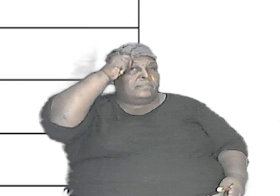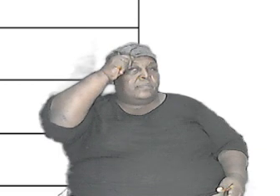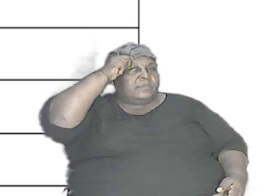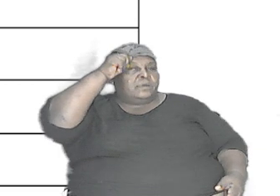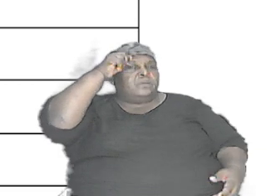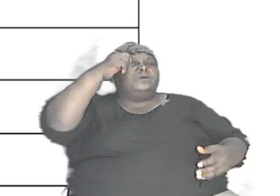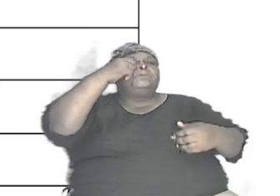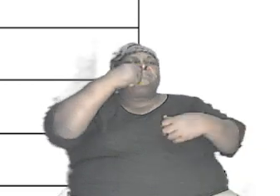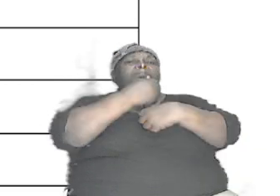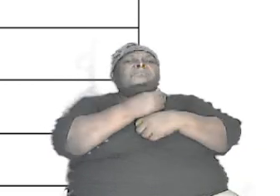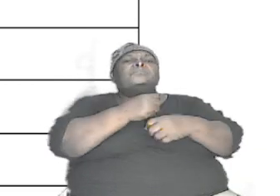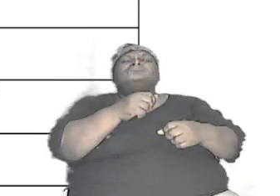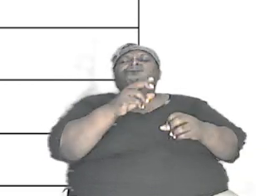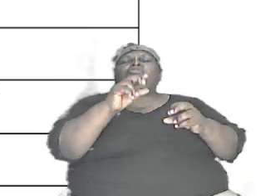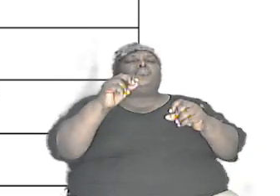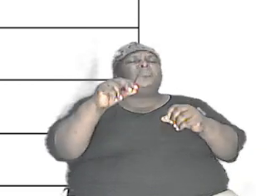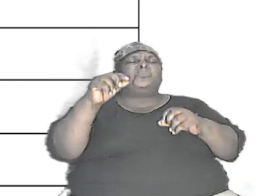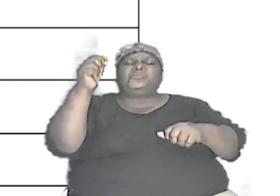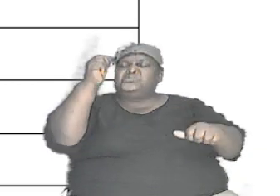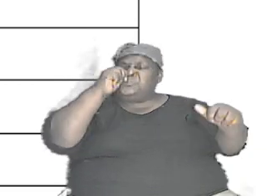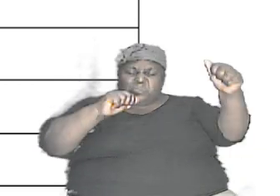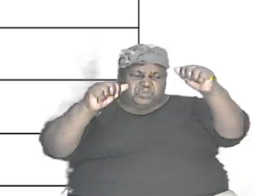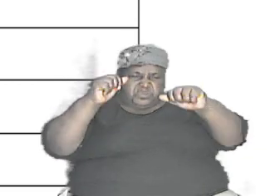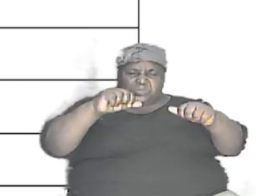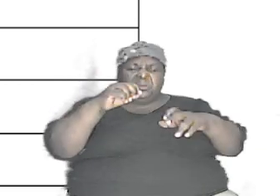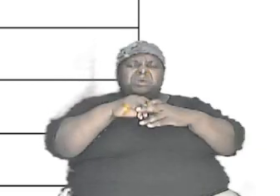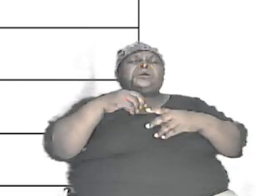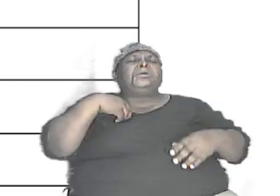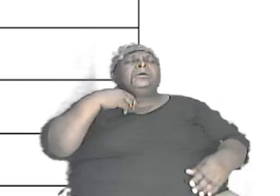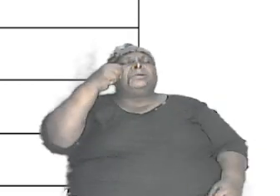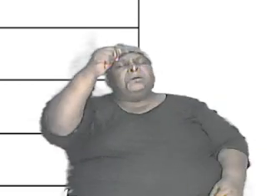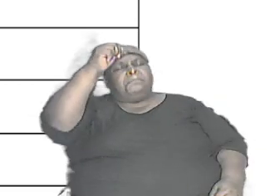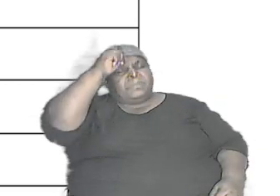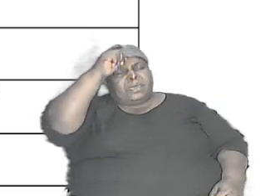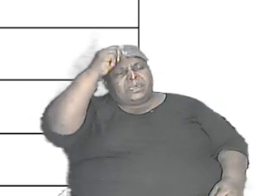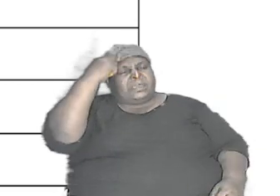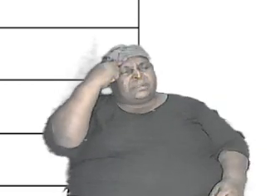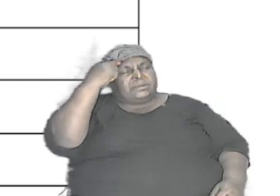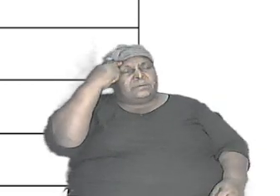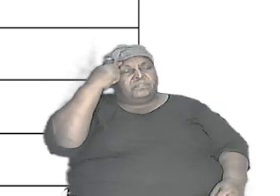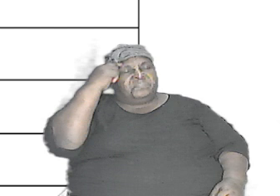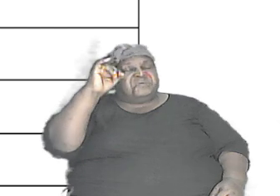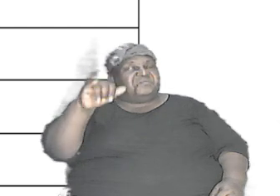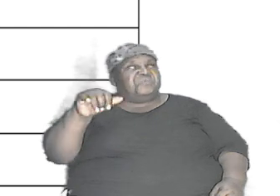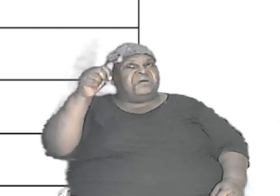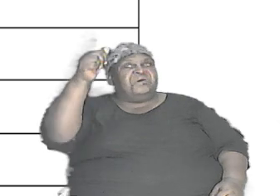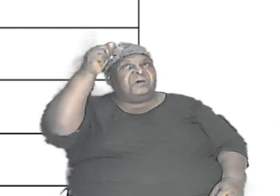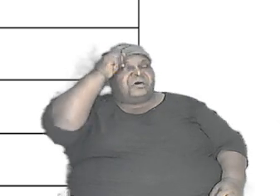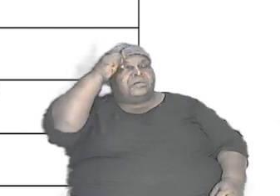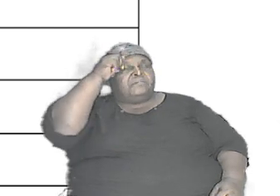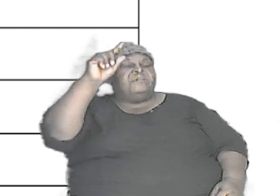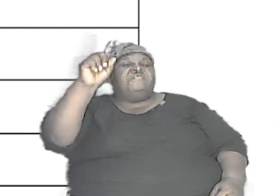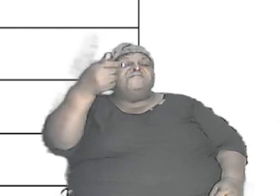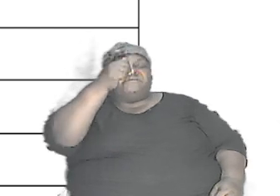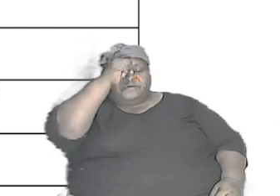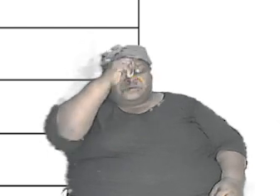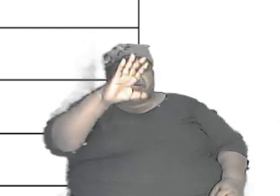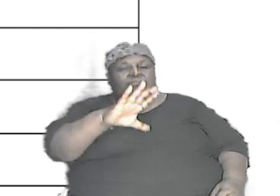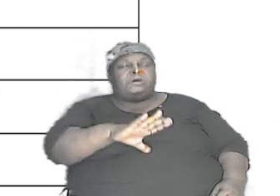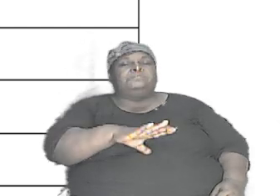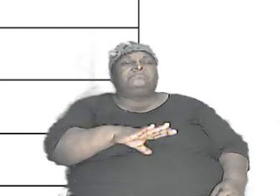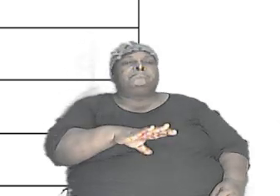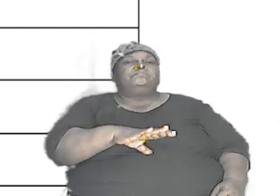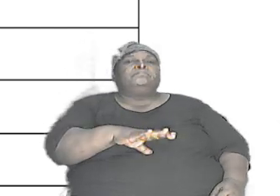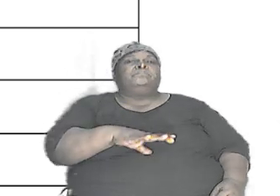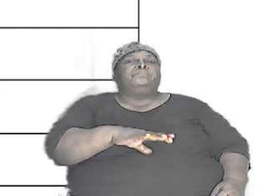there is no doubt in our minds saints of God that Adam was the first man and this